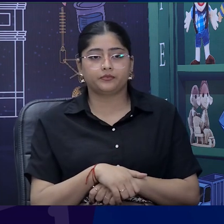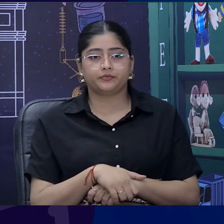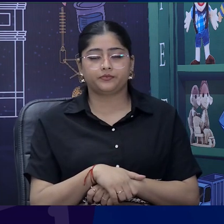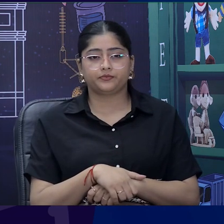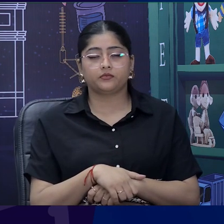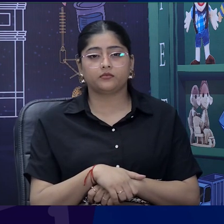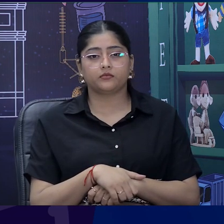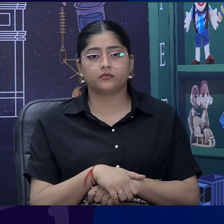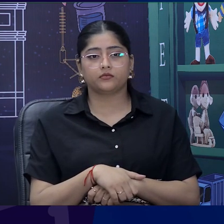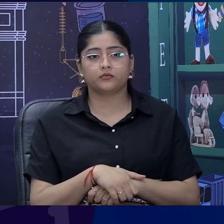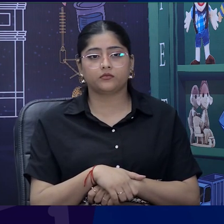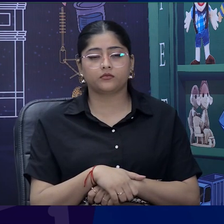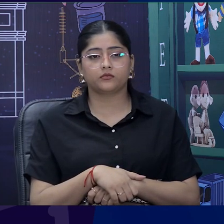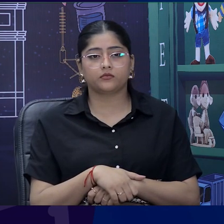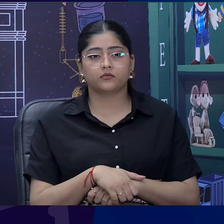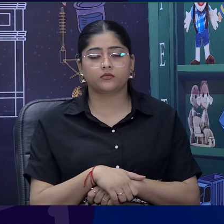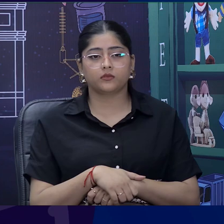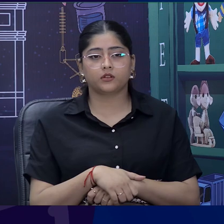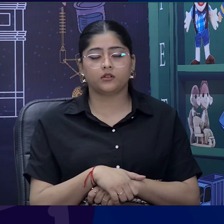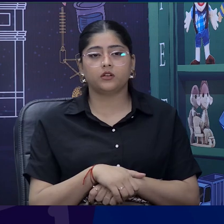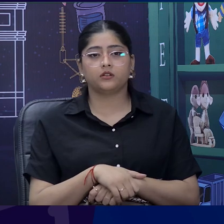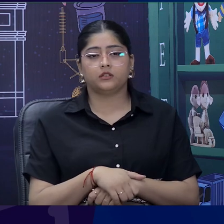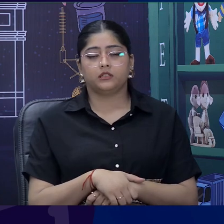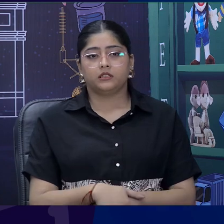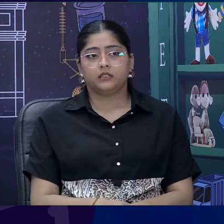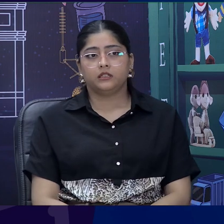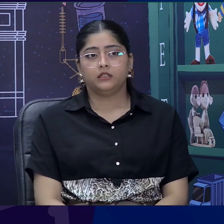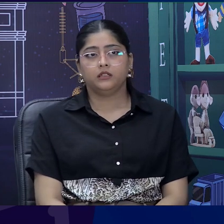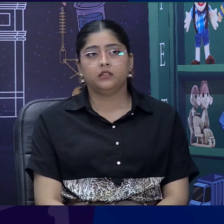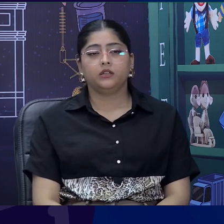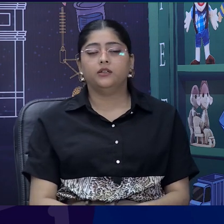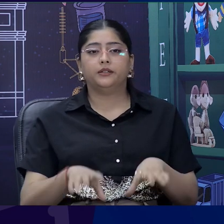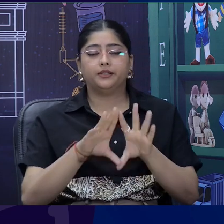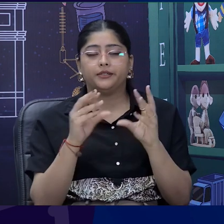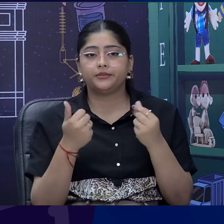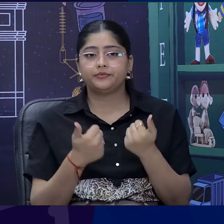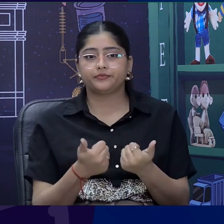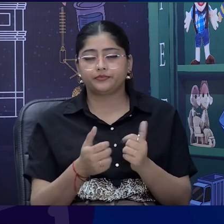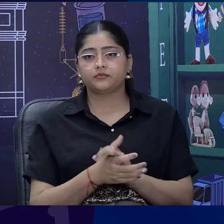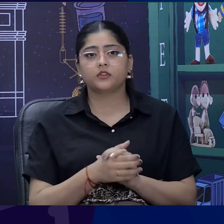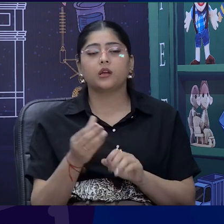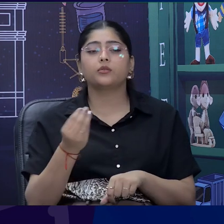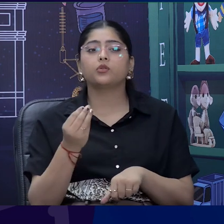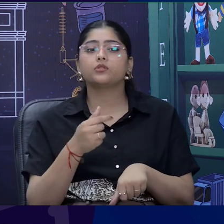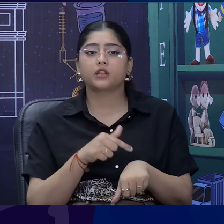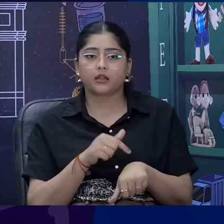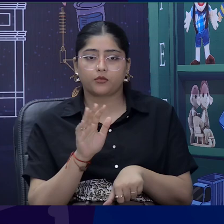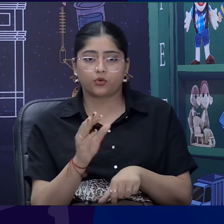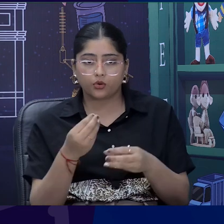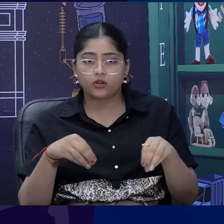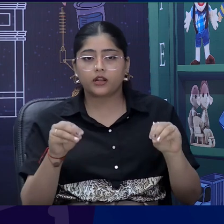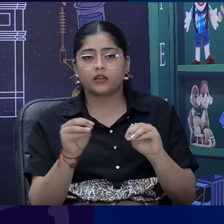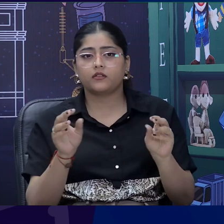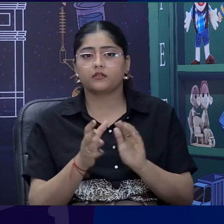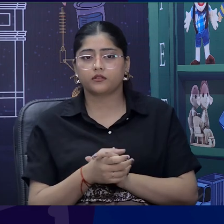rest depends on the creativity of the teacher. Okay, fine. So, ma'am we still have couple of minutes. So,